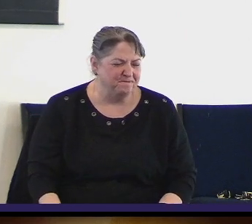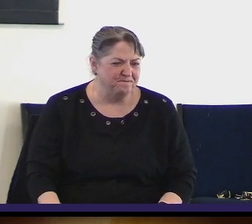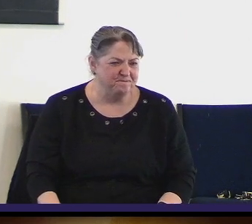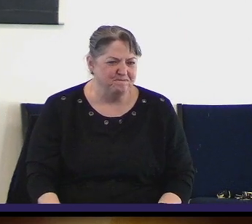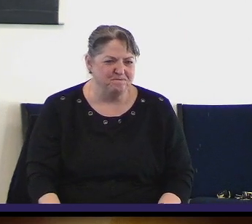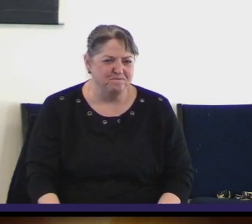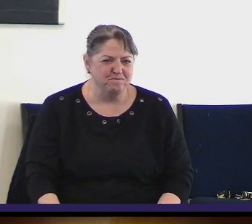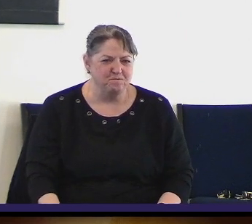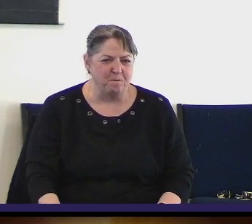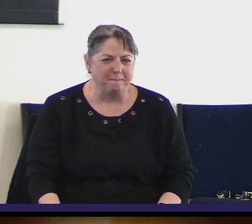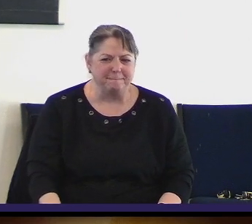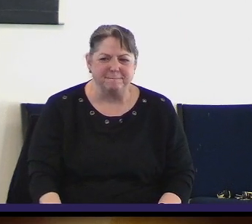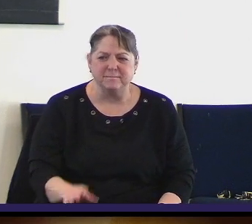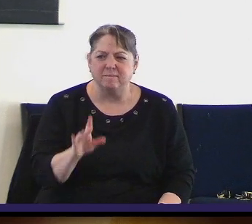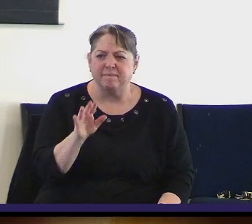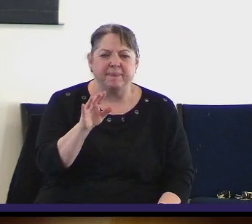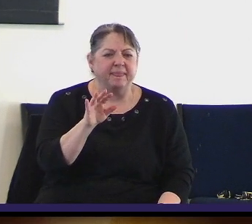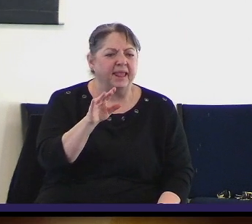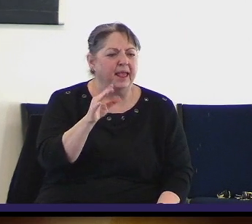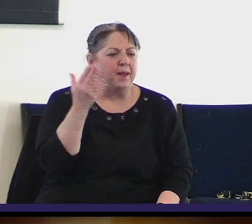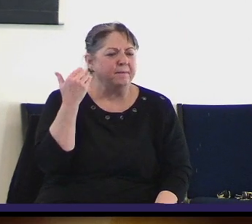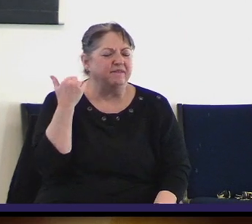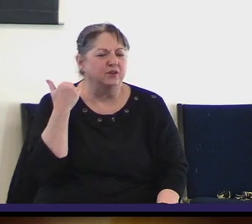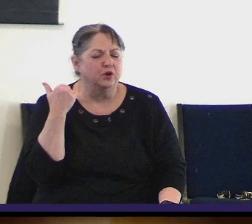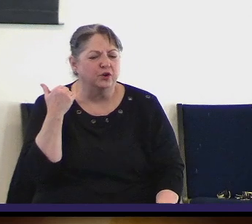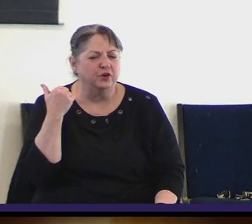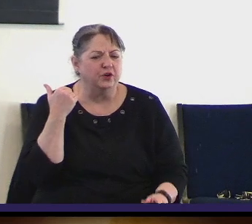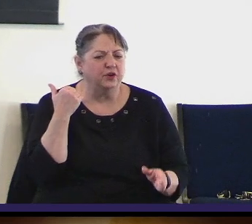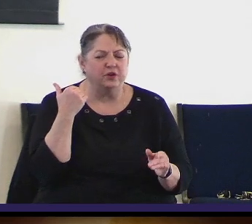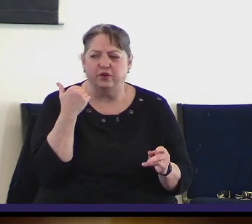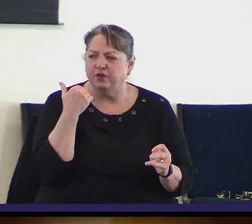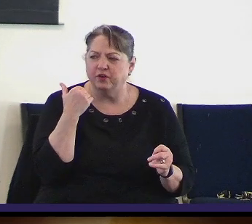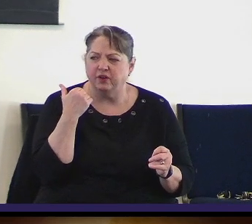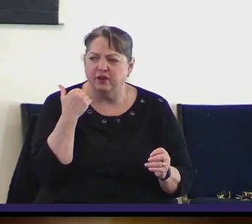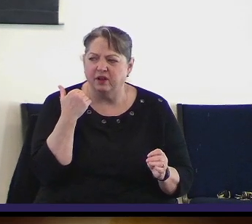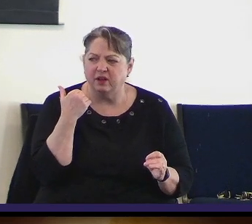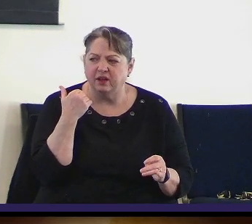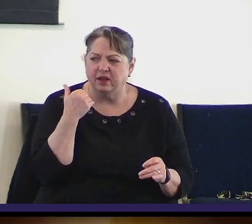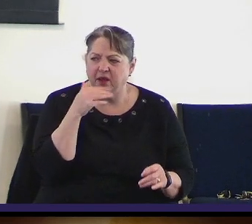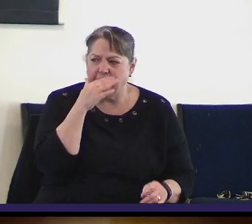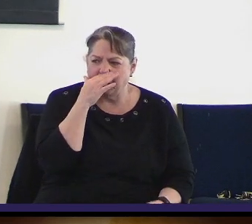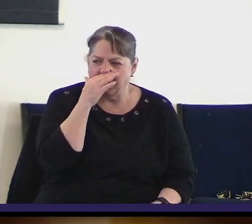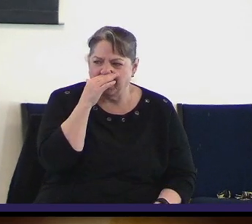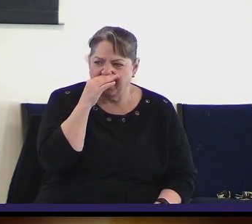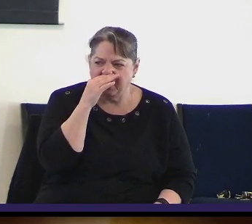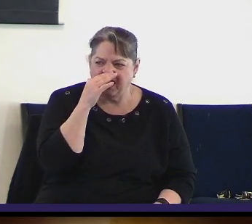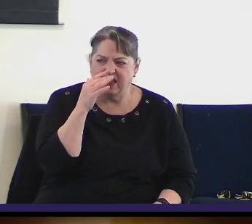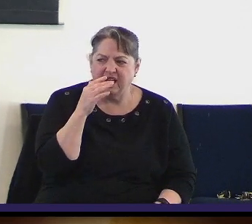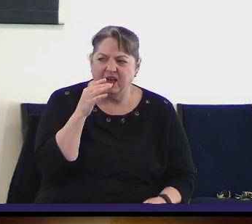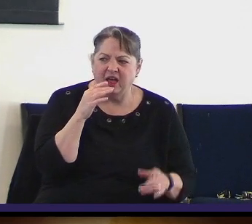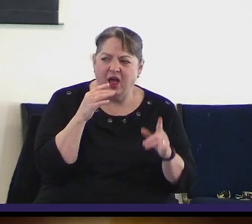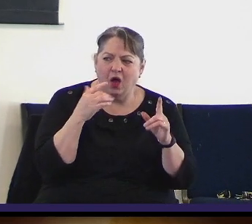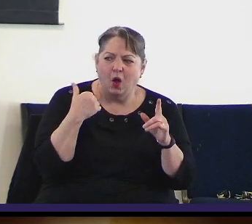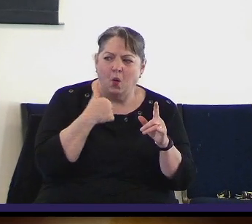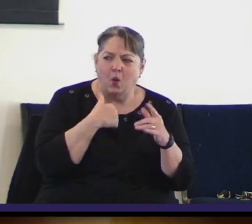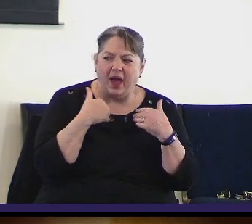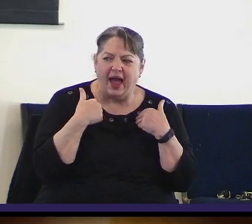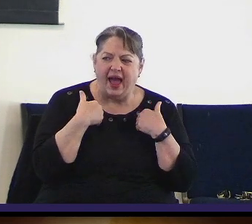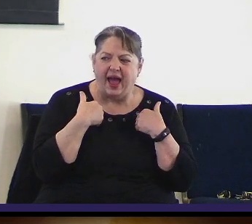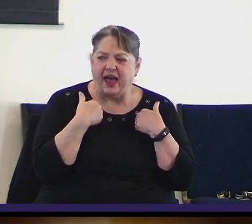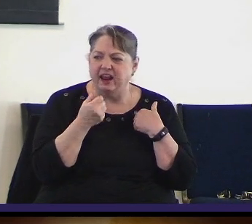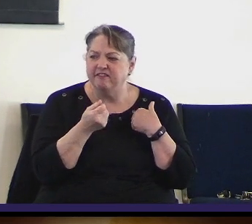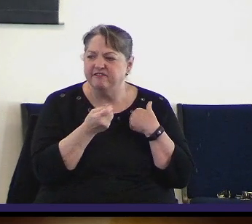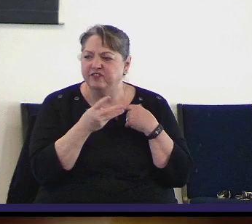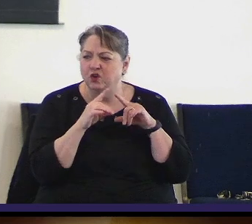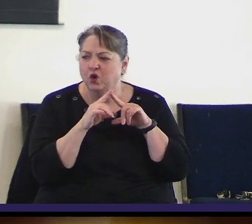Well, I know that the last time we offered the joiners cards, we offered the joiners cards. were a few people who did not get